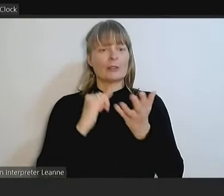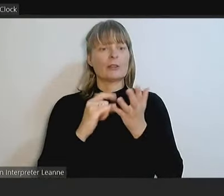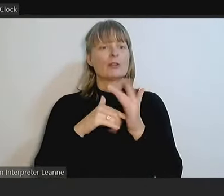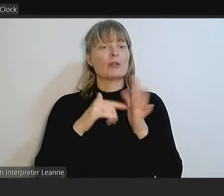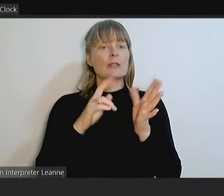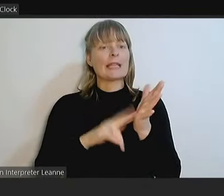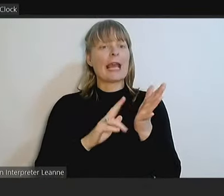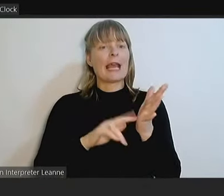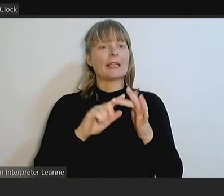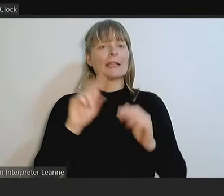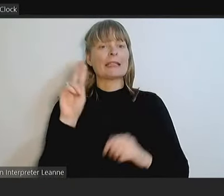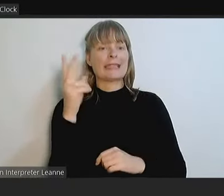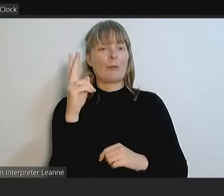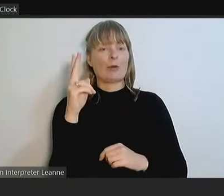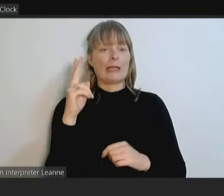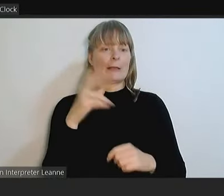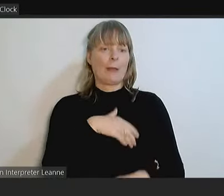Deputy Mayor,